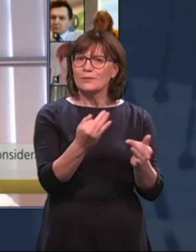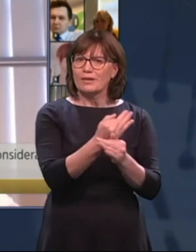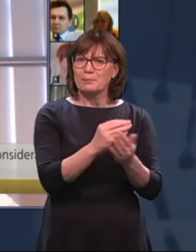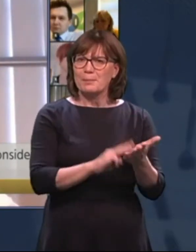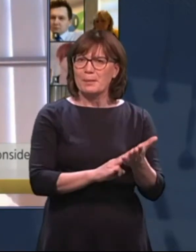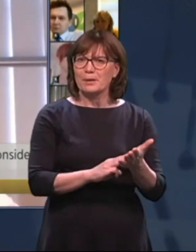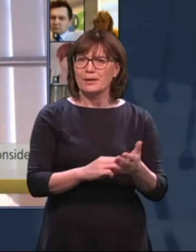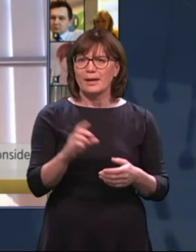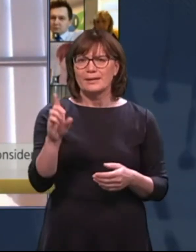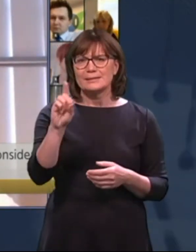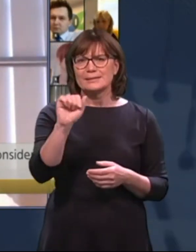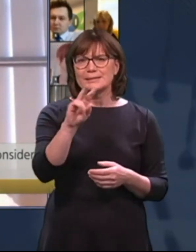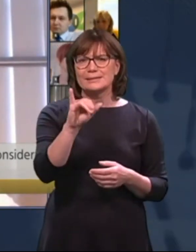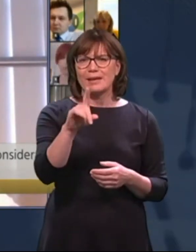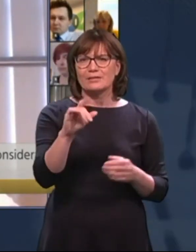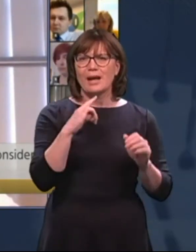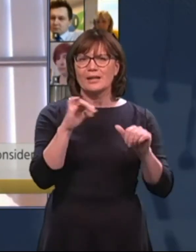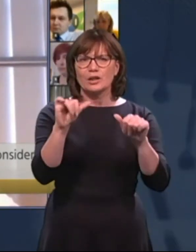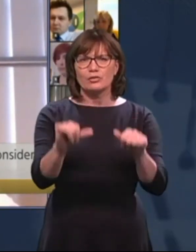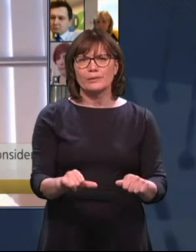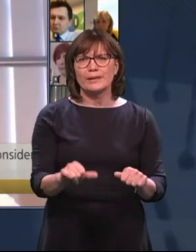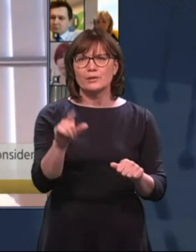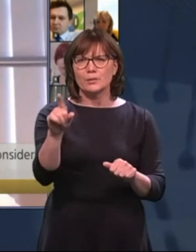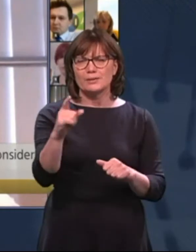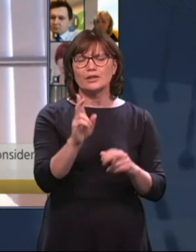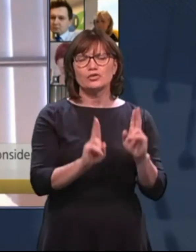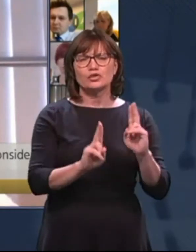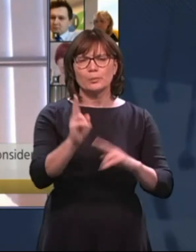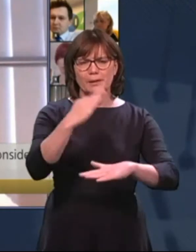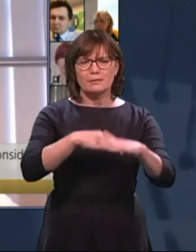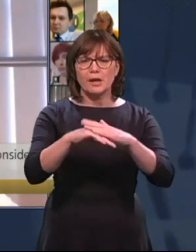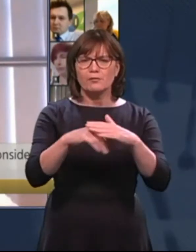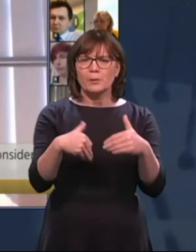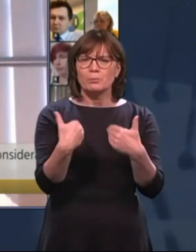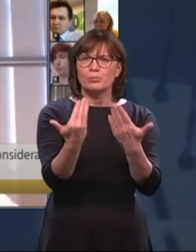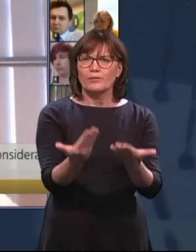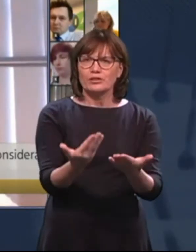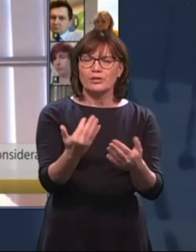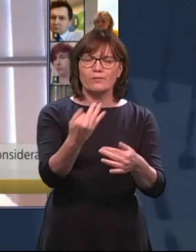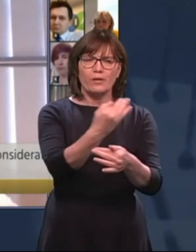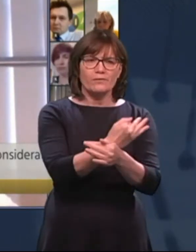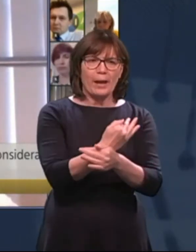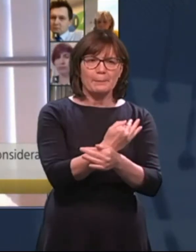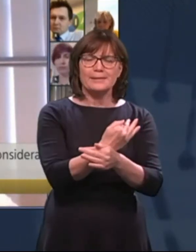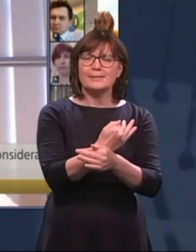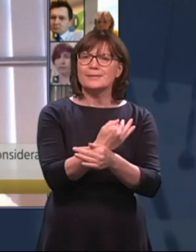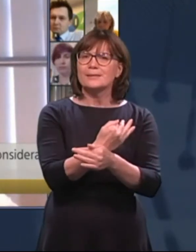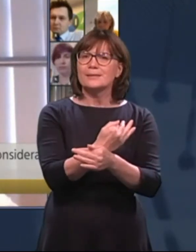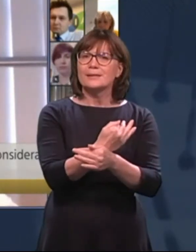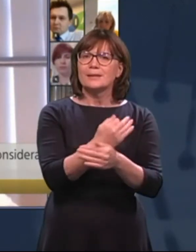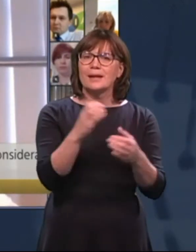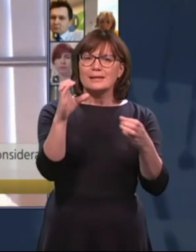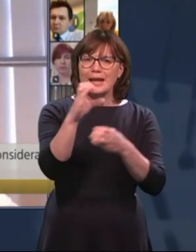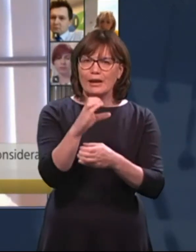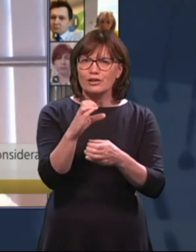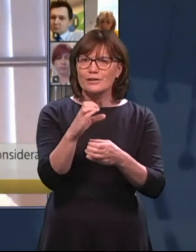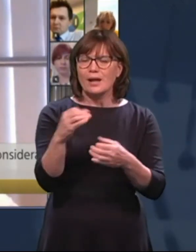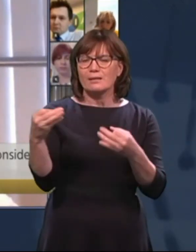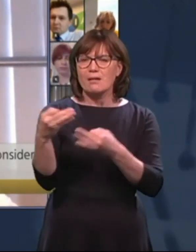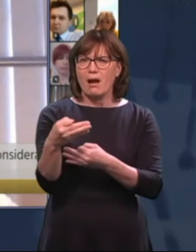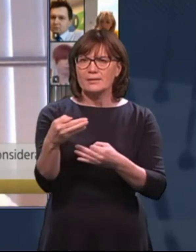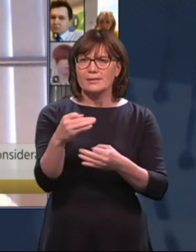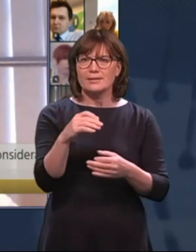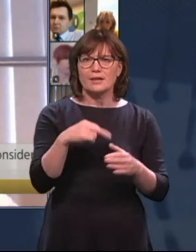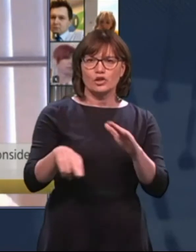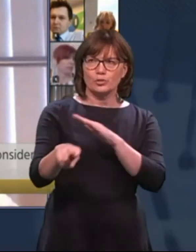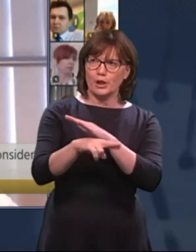David, couldn't agree more with your call for a statutory provision for families and guardians and carers for a liaison office within